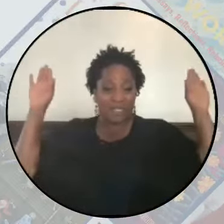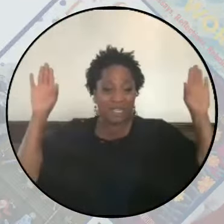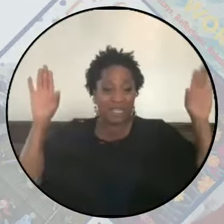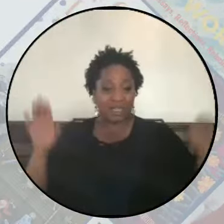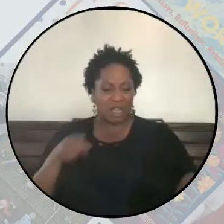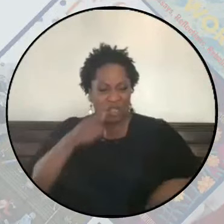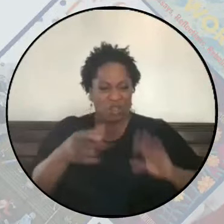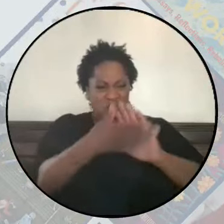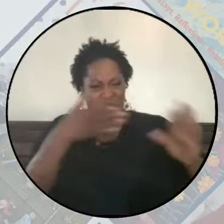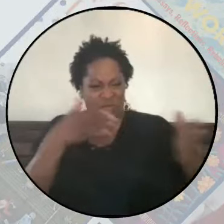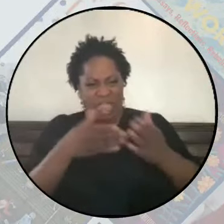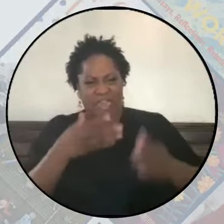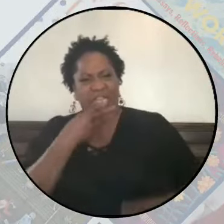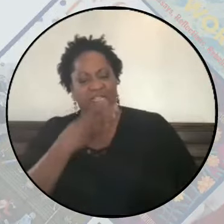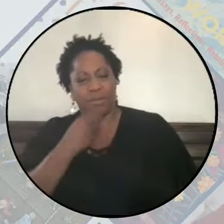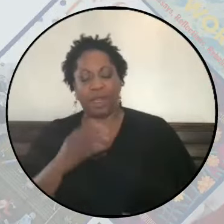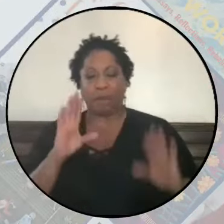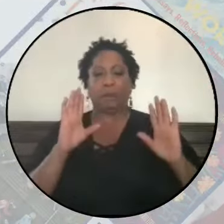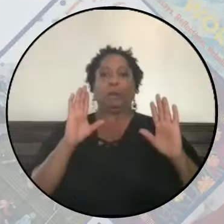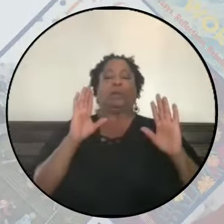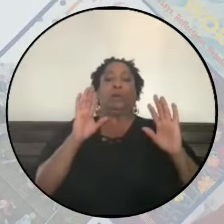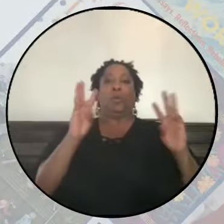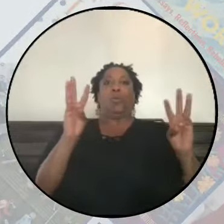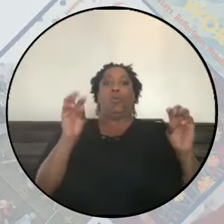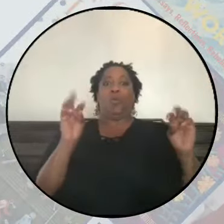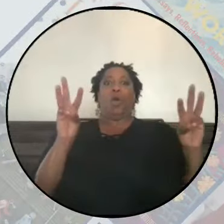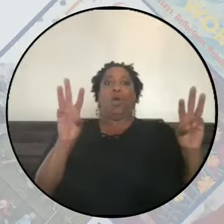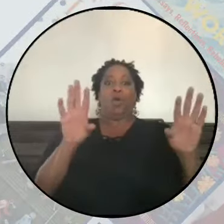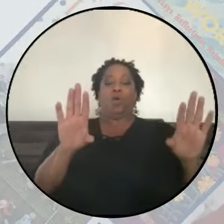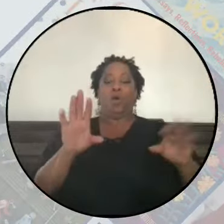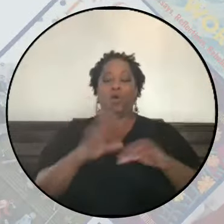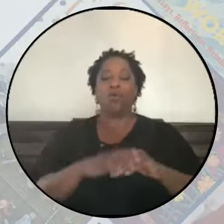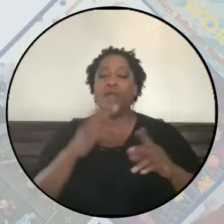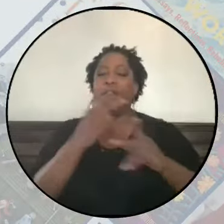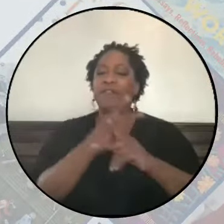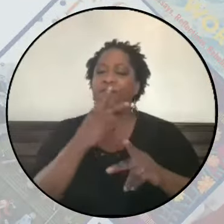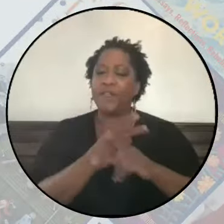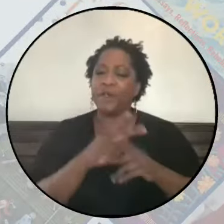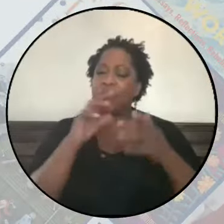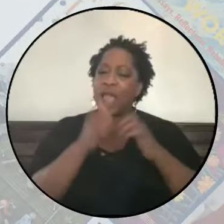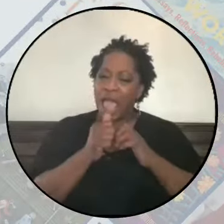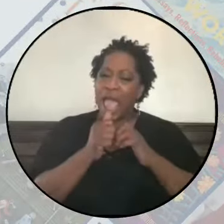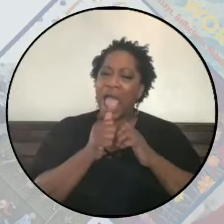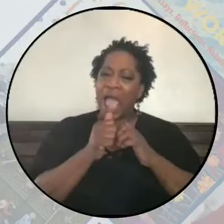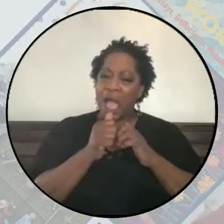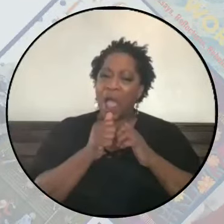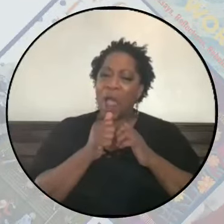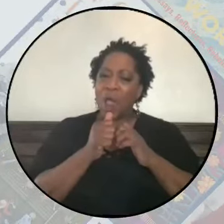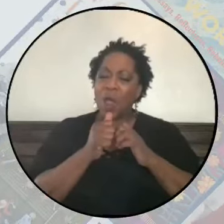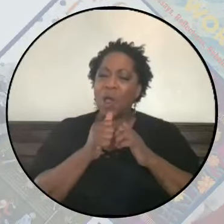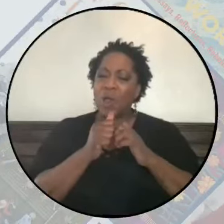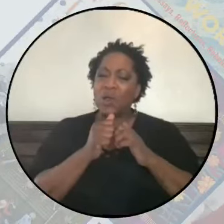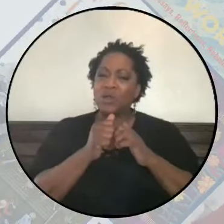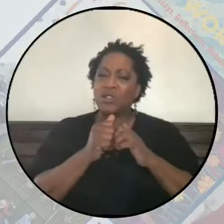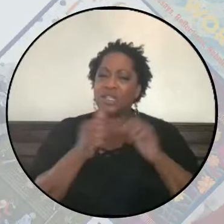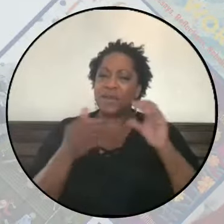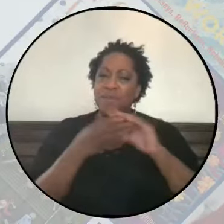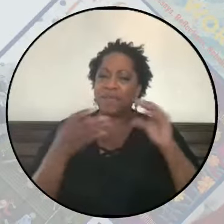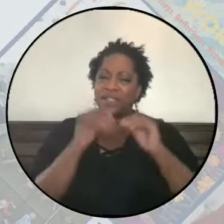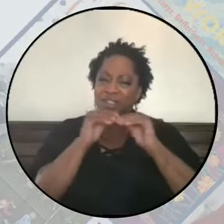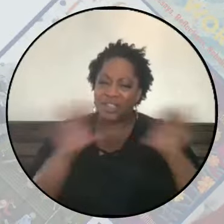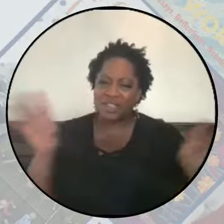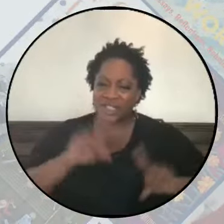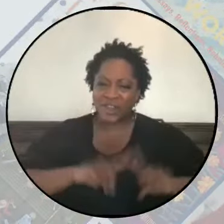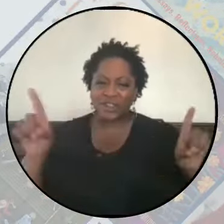So I, you know, I think that we have to figure out, you know, how to put some other messages out there in the